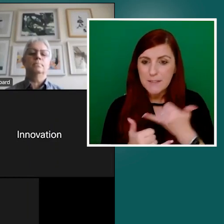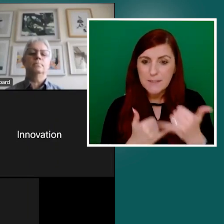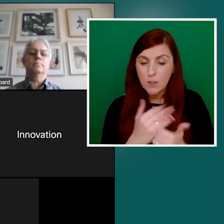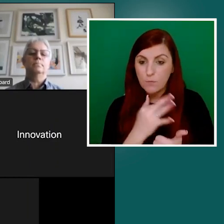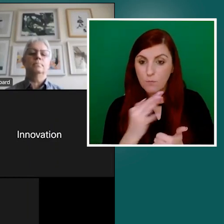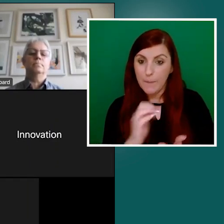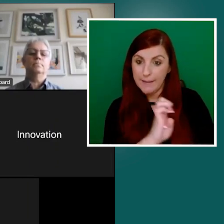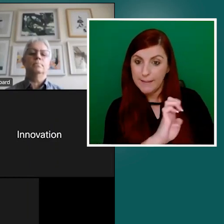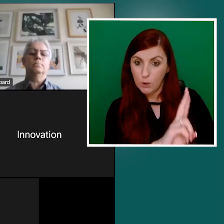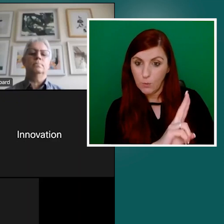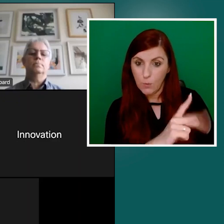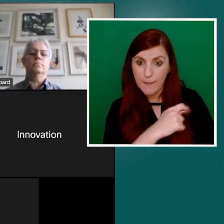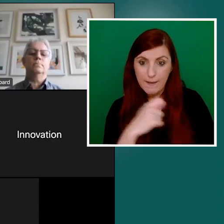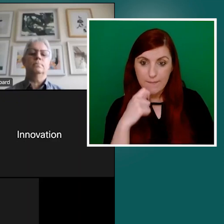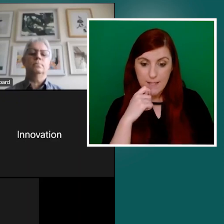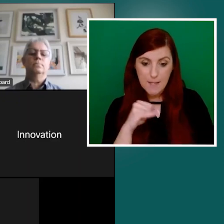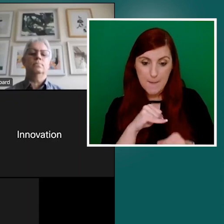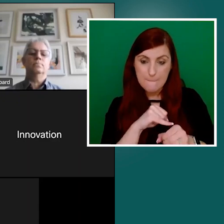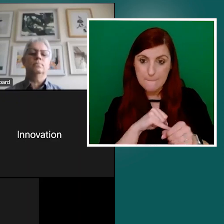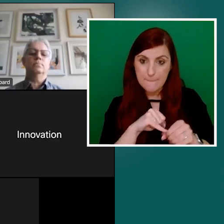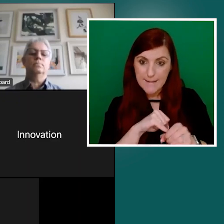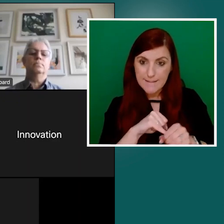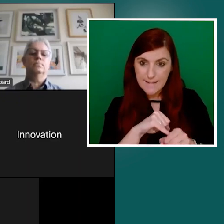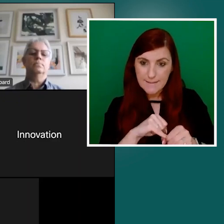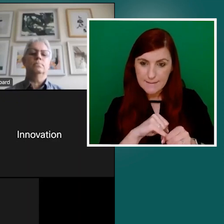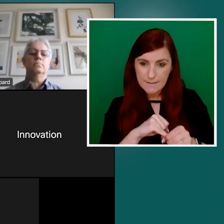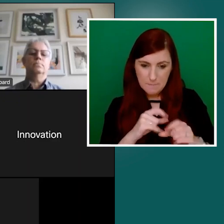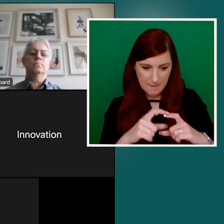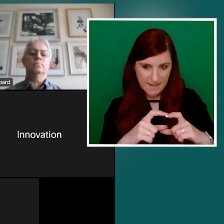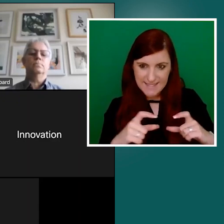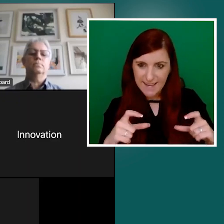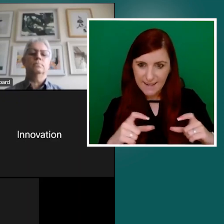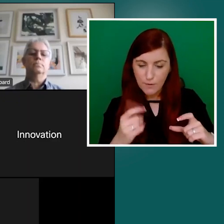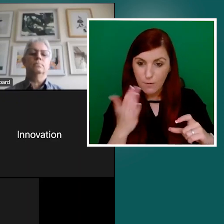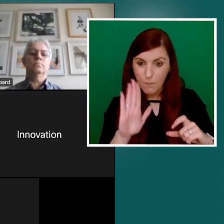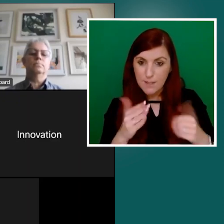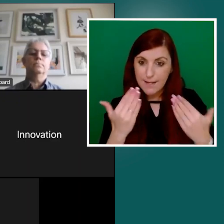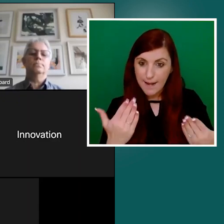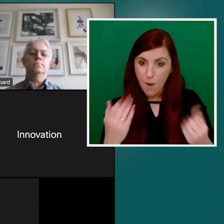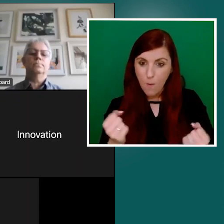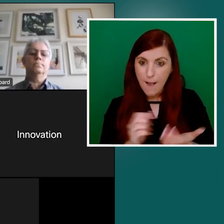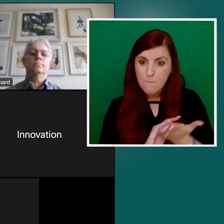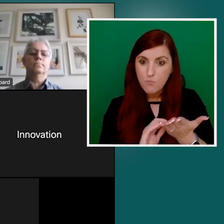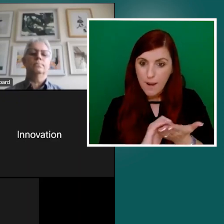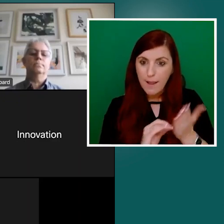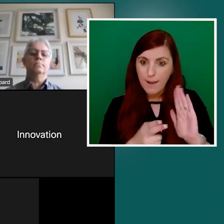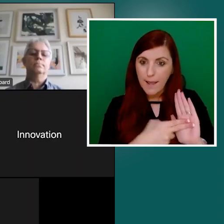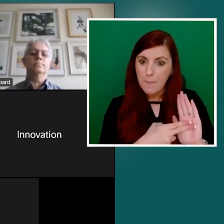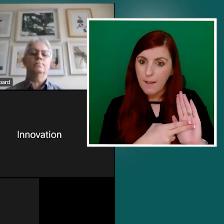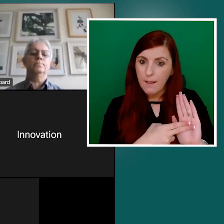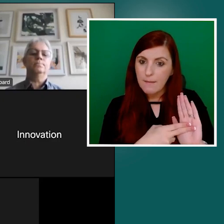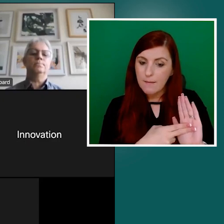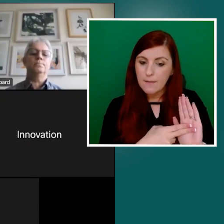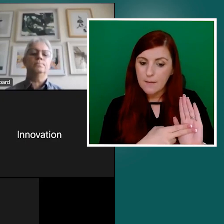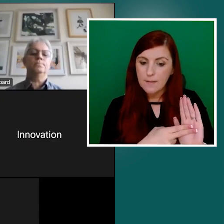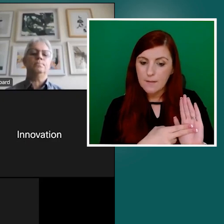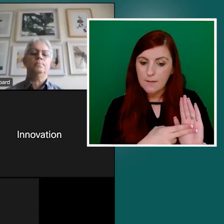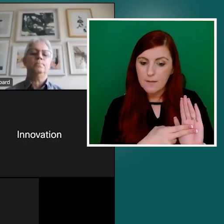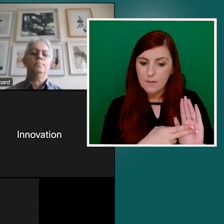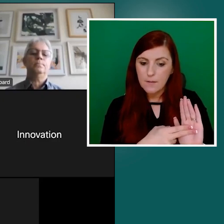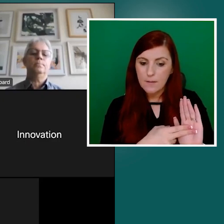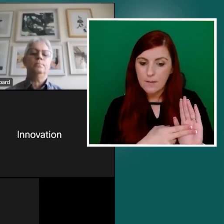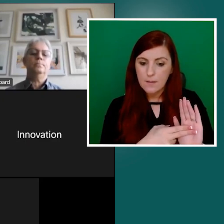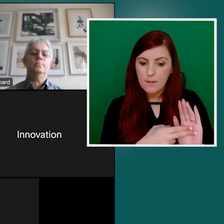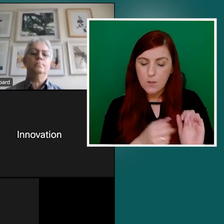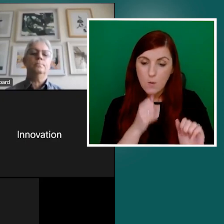containers must also have Braille labelling on them. So, it's available in print, it's available